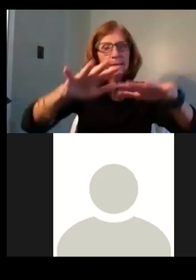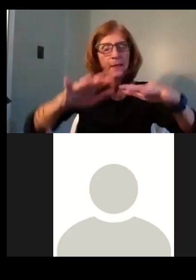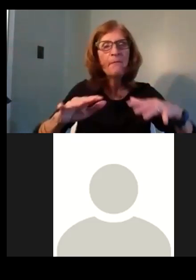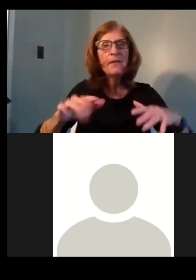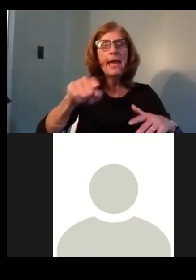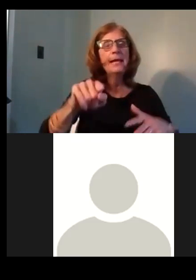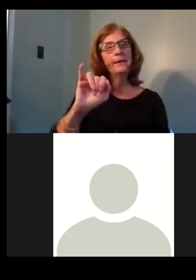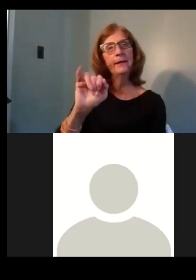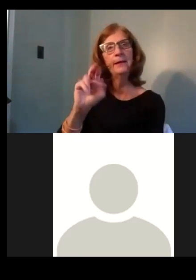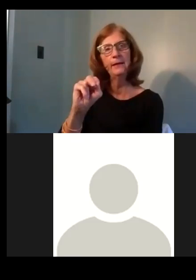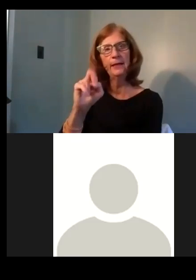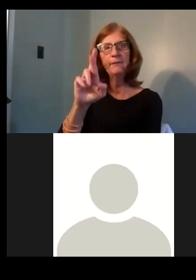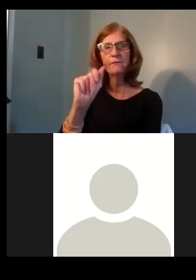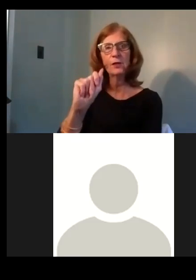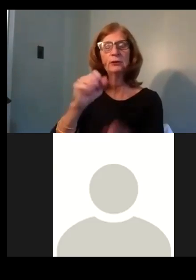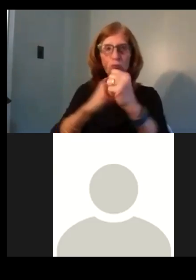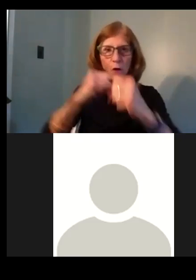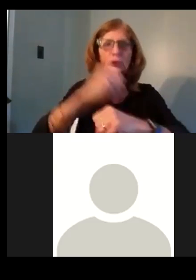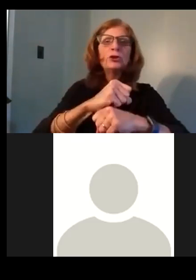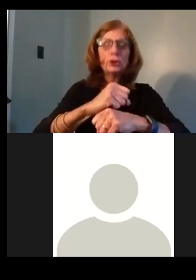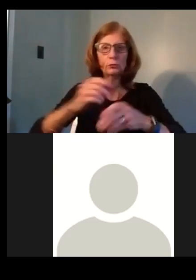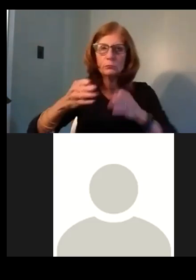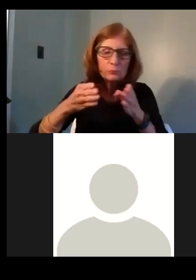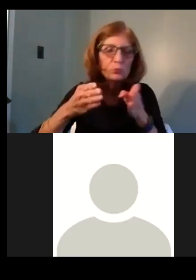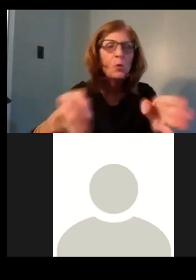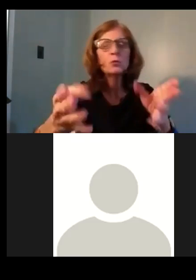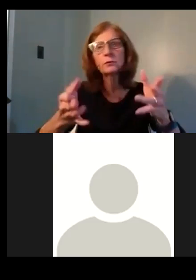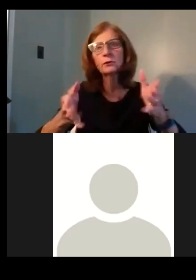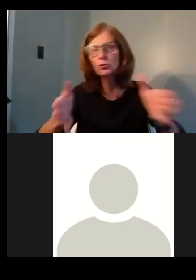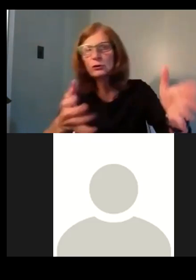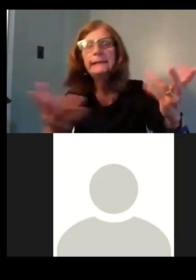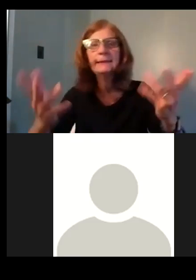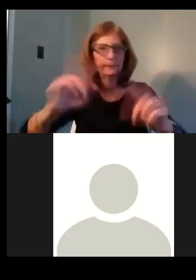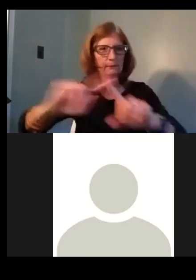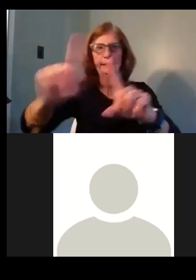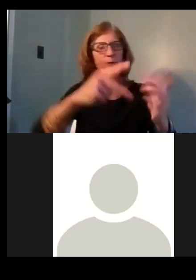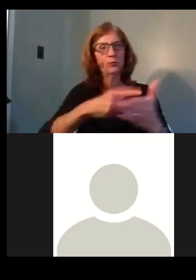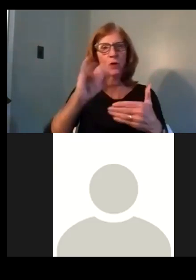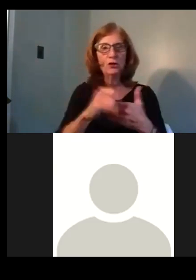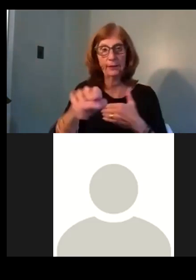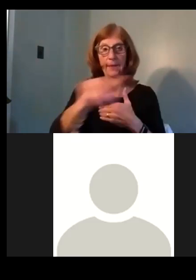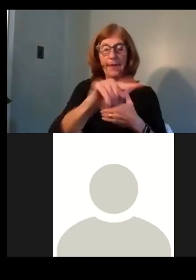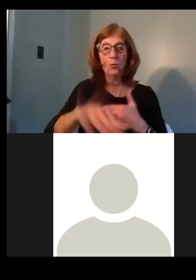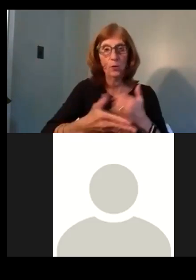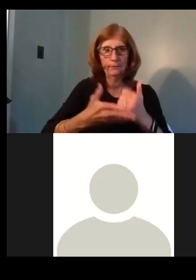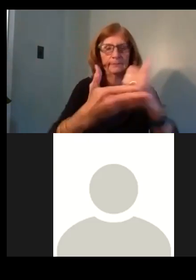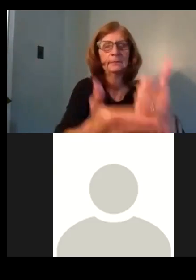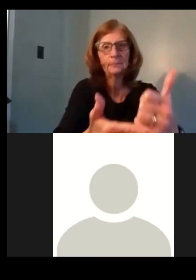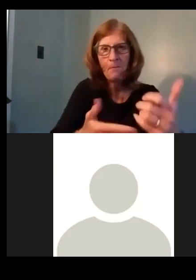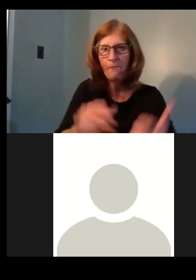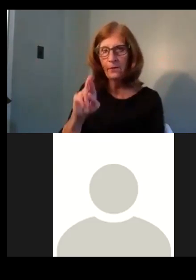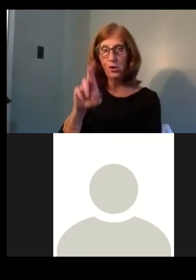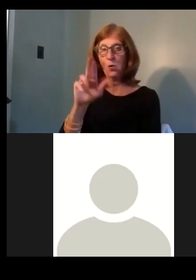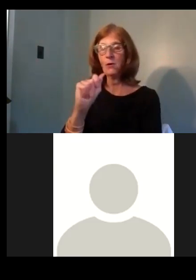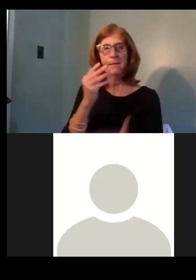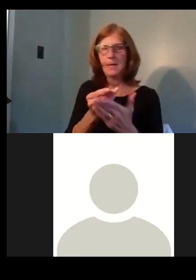have talked about have been, um, ways that we've worked with Samara Road, uh, to ensure that even though there's no URA money going